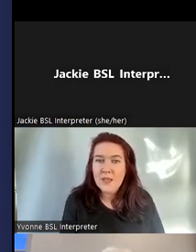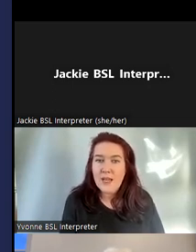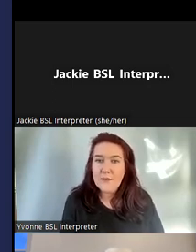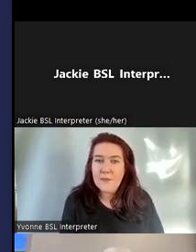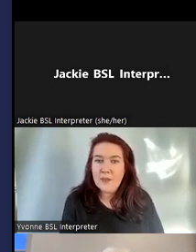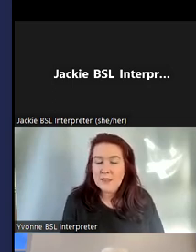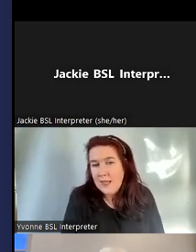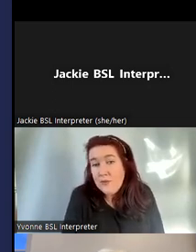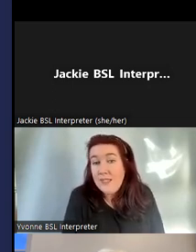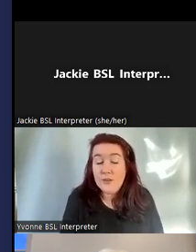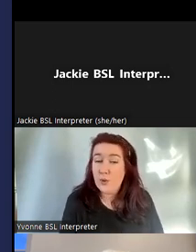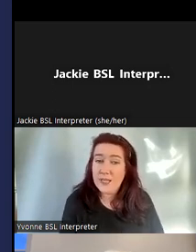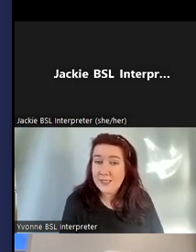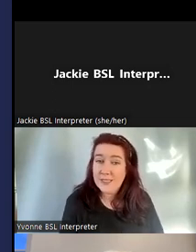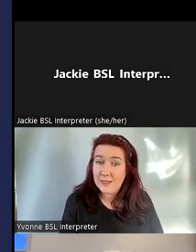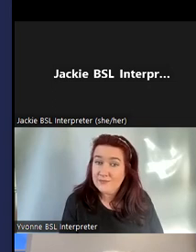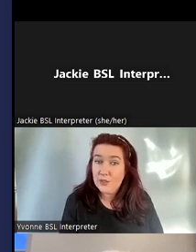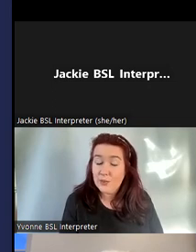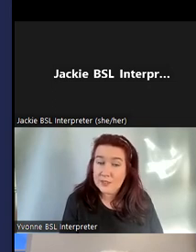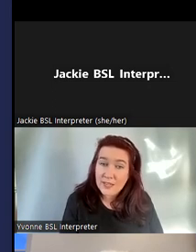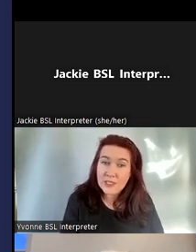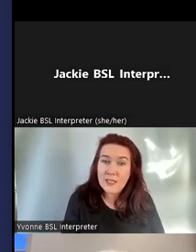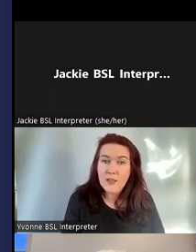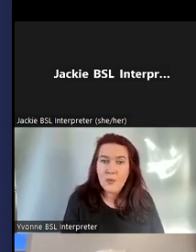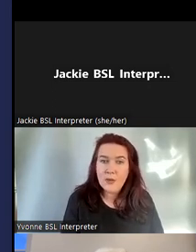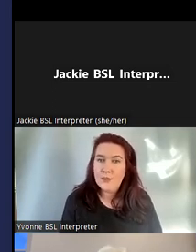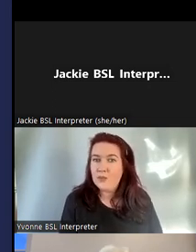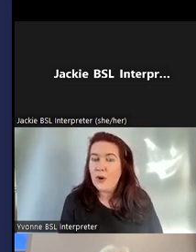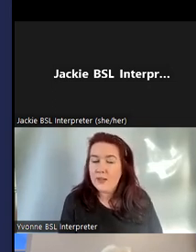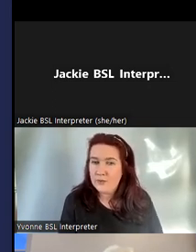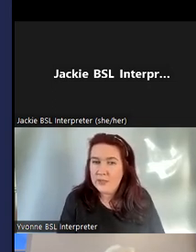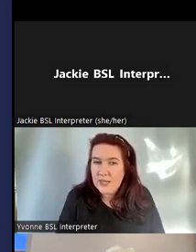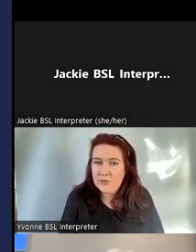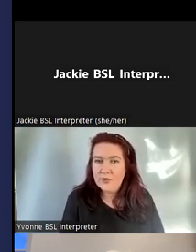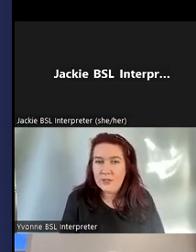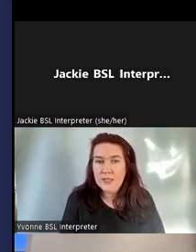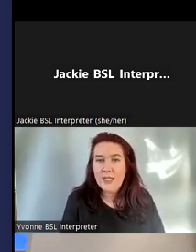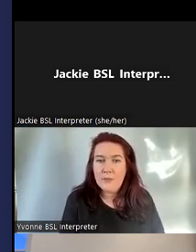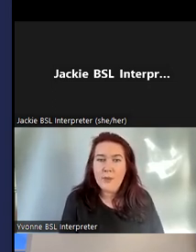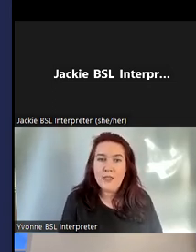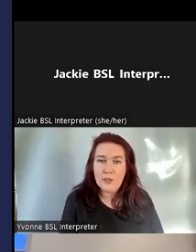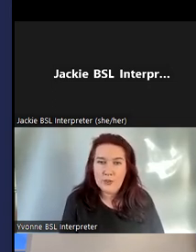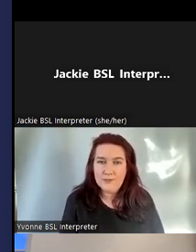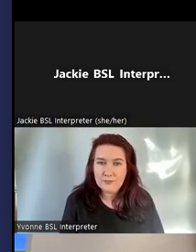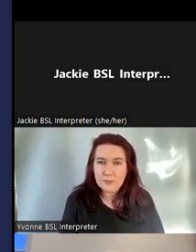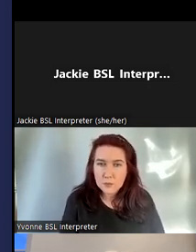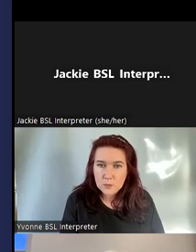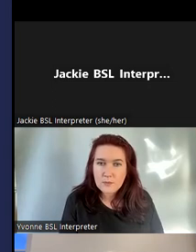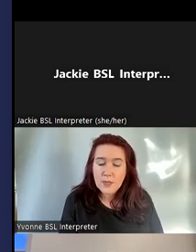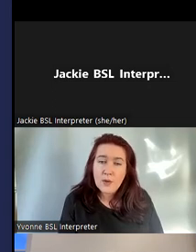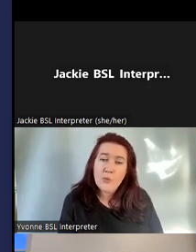and read their own history you know especially ones that we've got enough photographs of and that we can include.